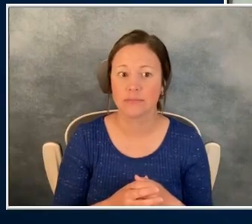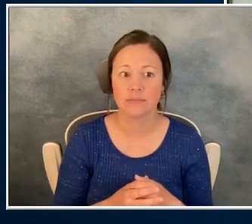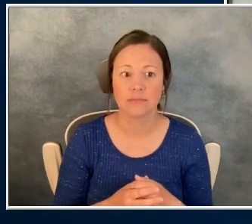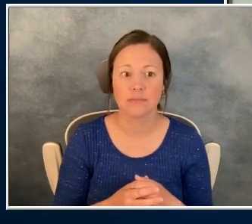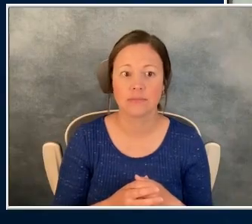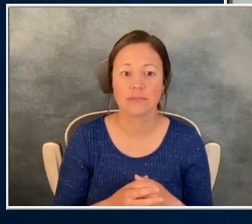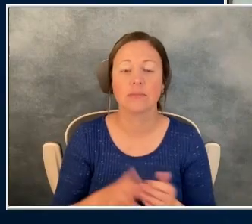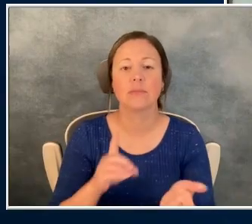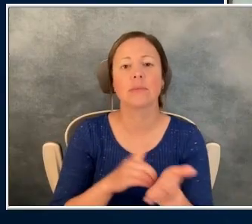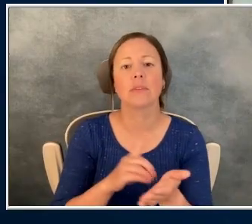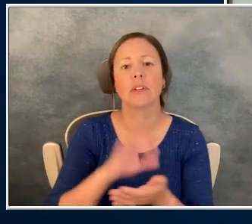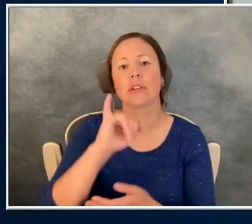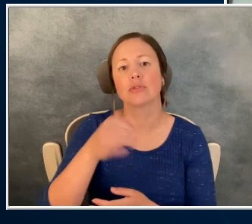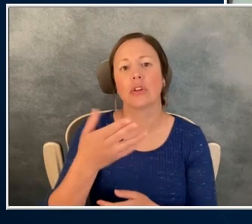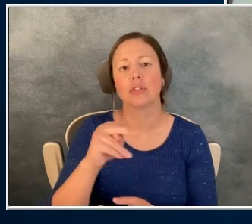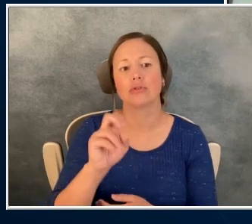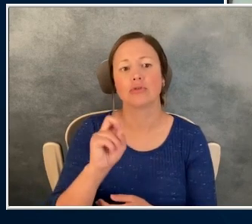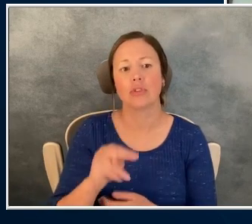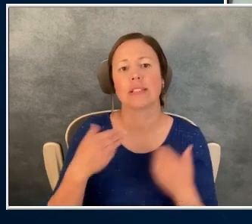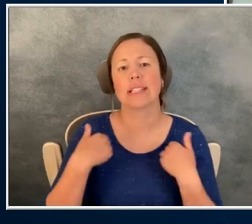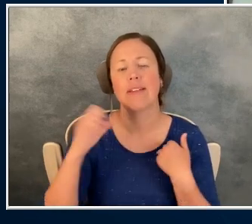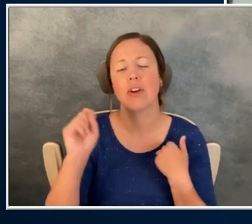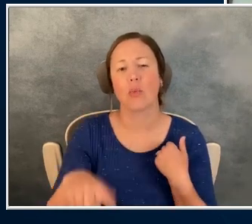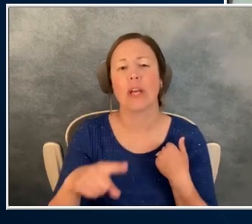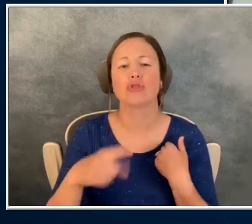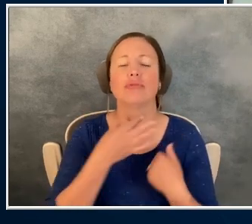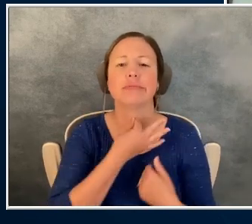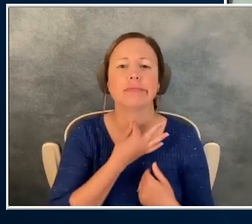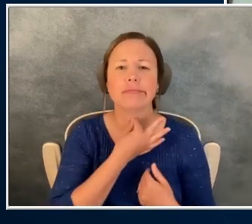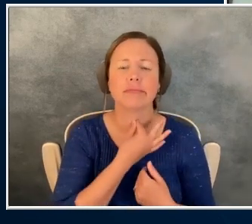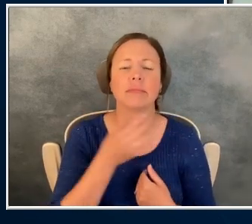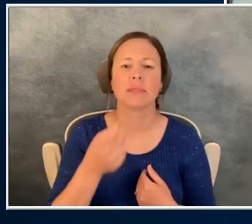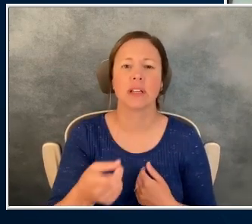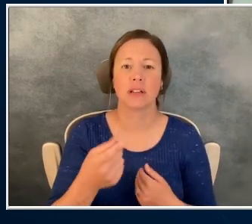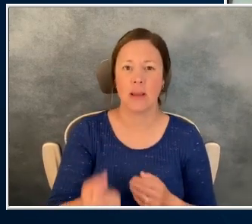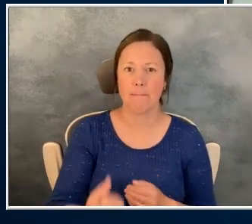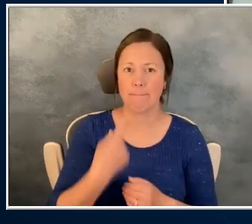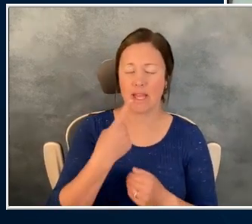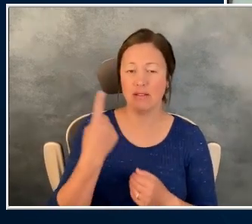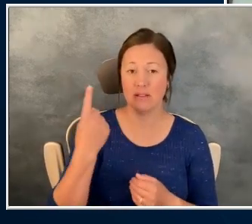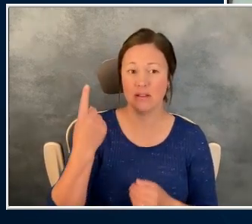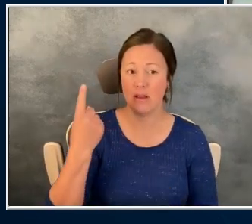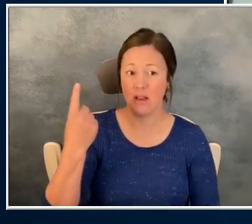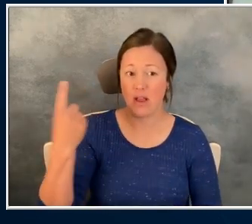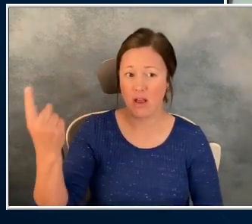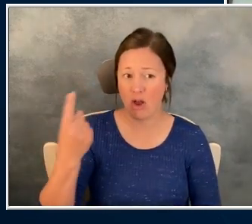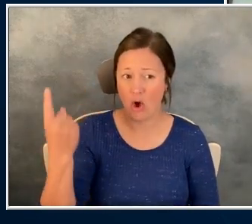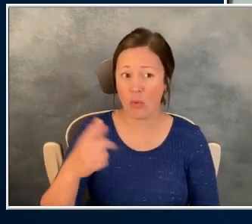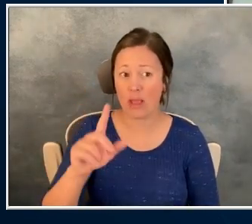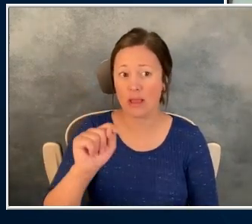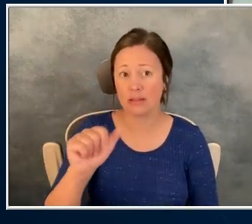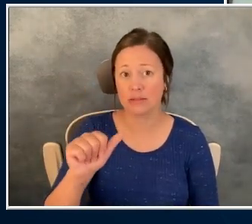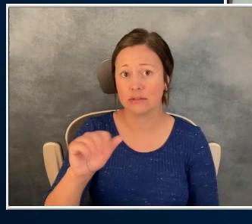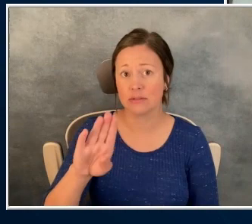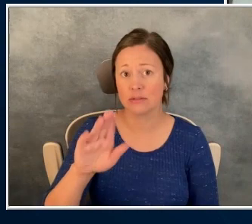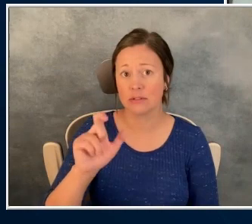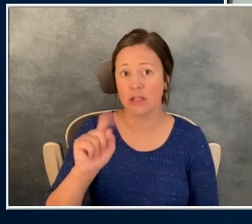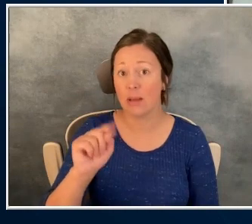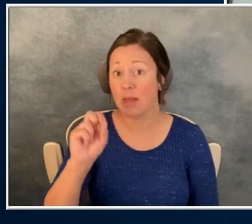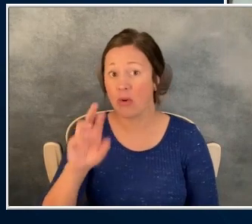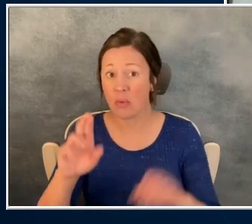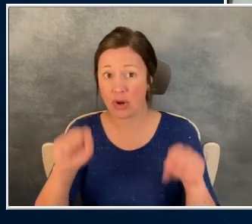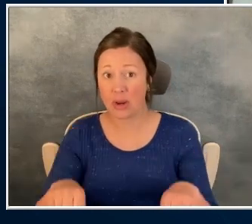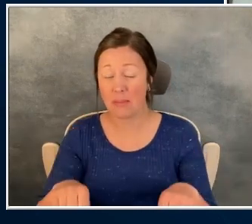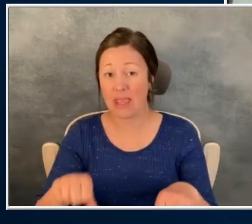Dr. Johnson, we have a question from Joan, who wants to know if these pills are always a tablet or could it be a liquid gel tab?